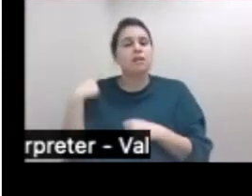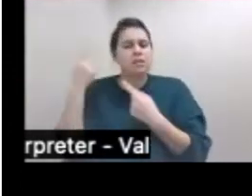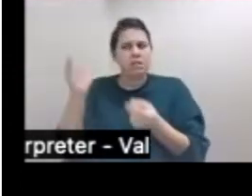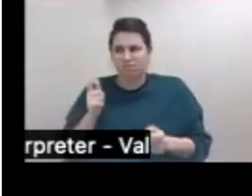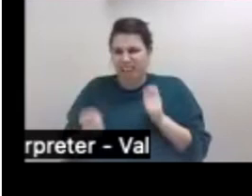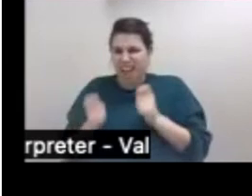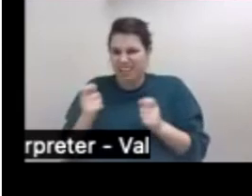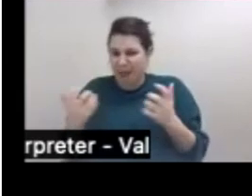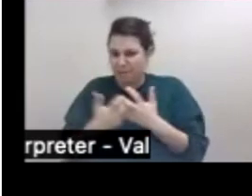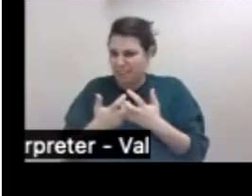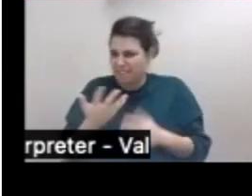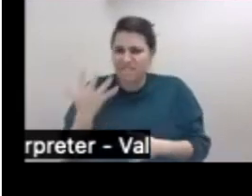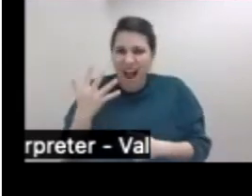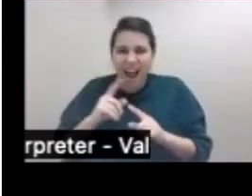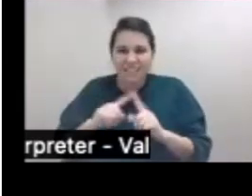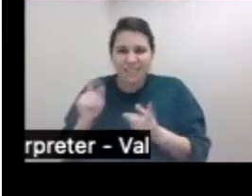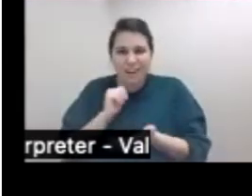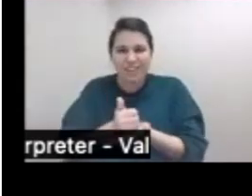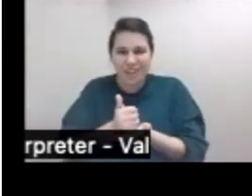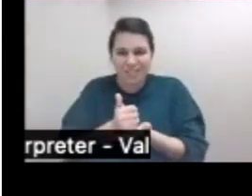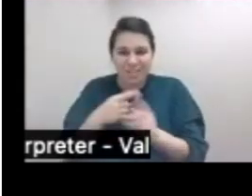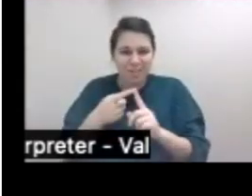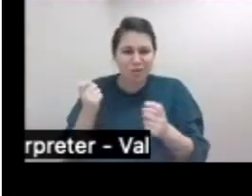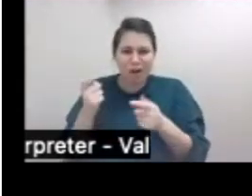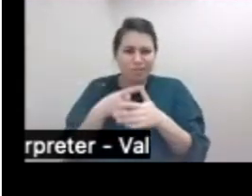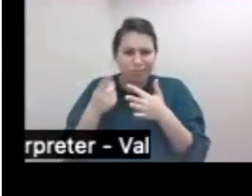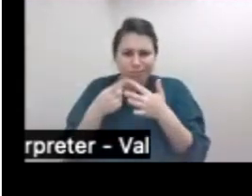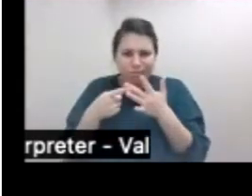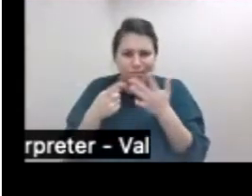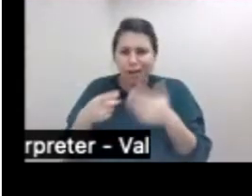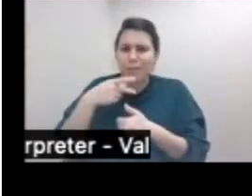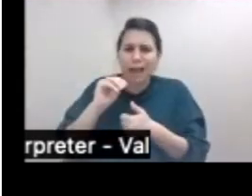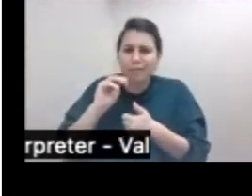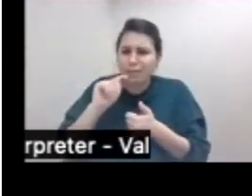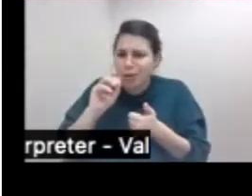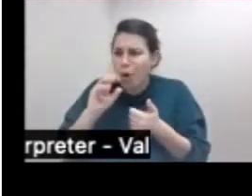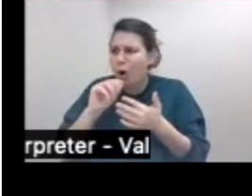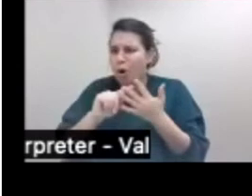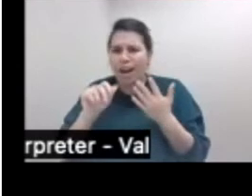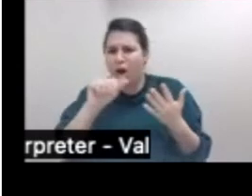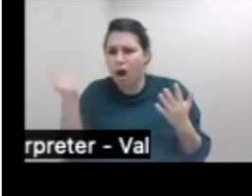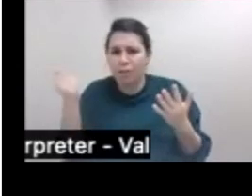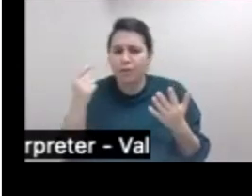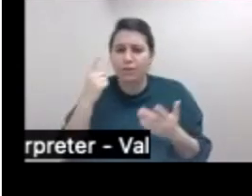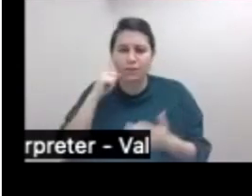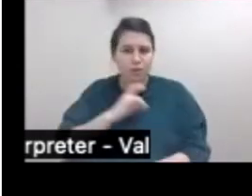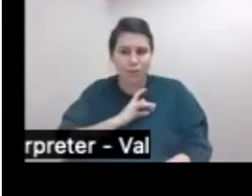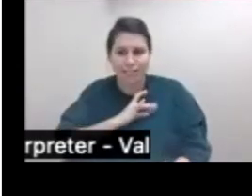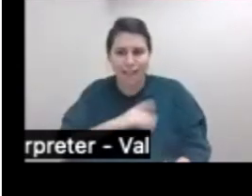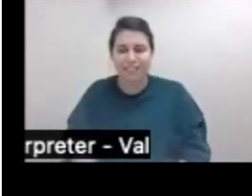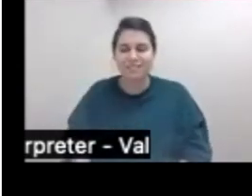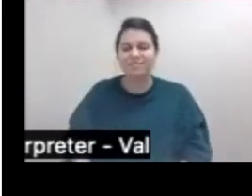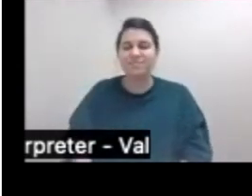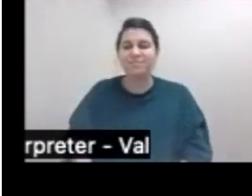five interventions now, Familias Unidas, PMTO, and others for the country of Chile. And we are